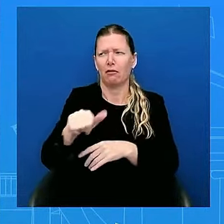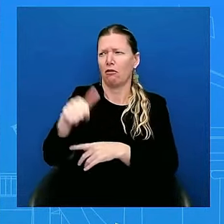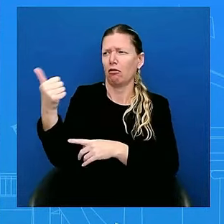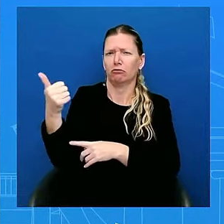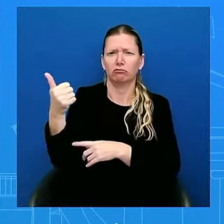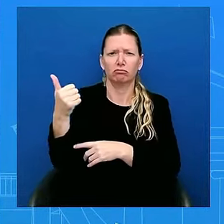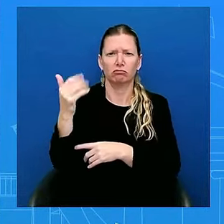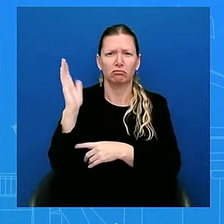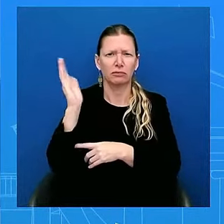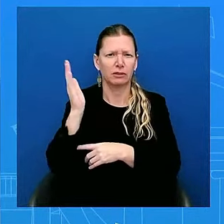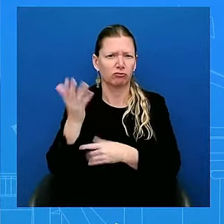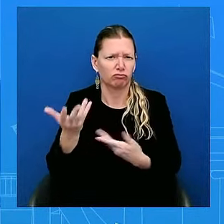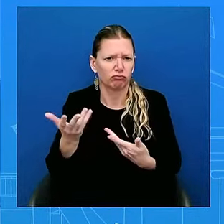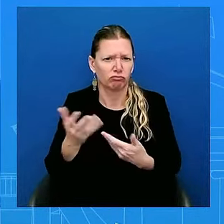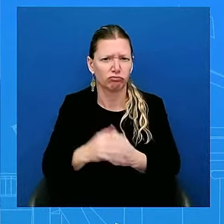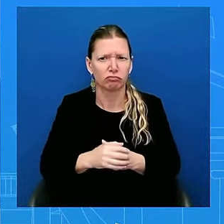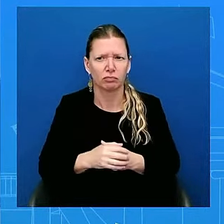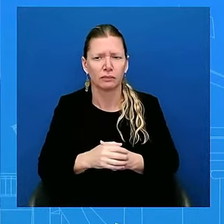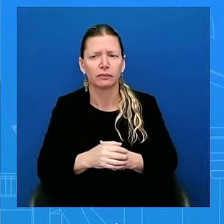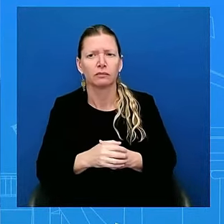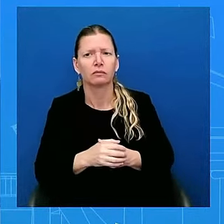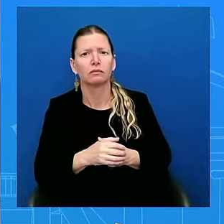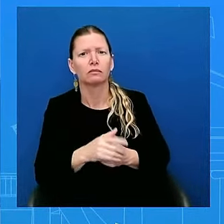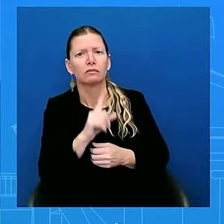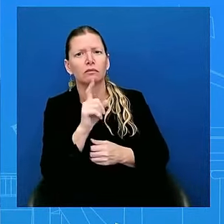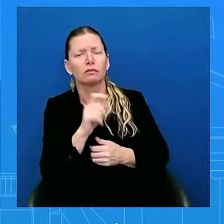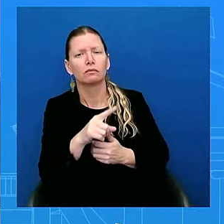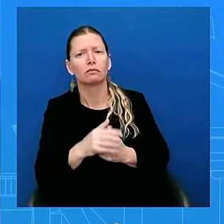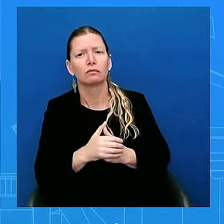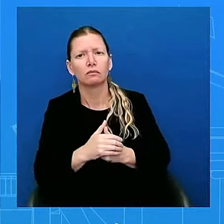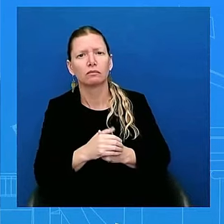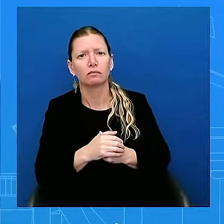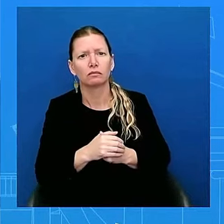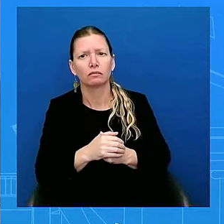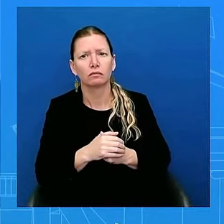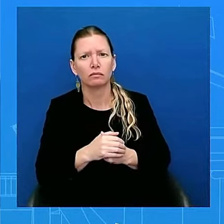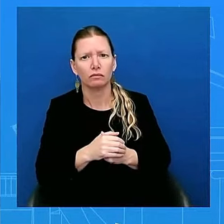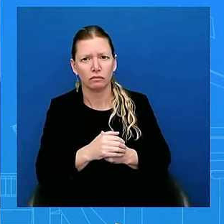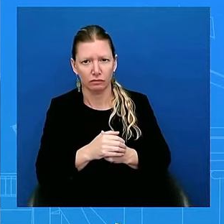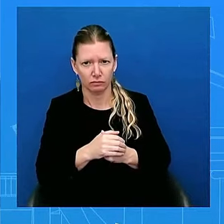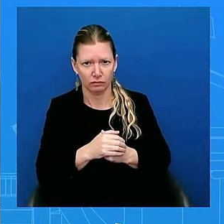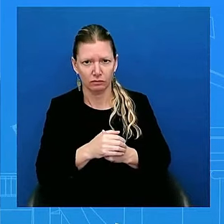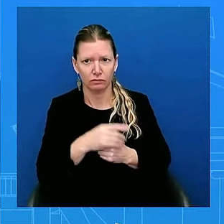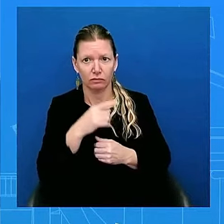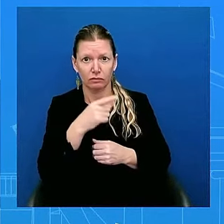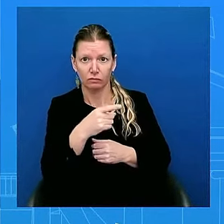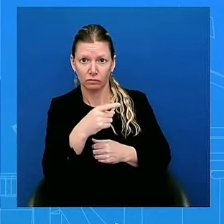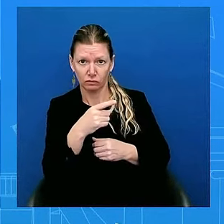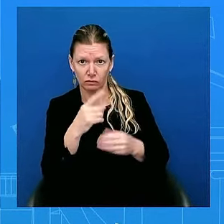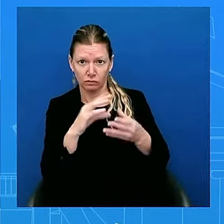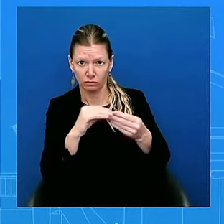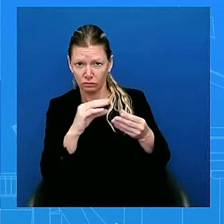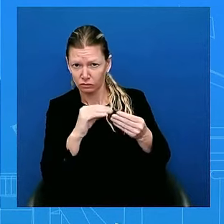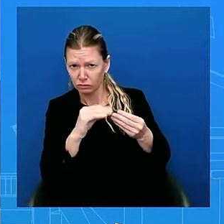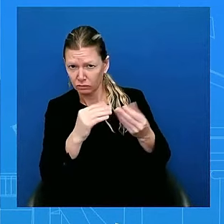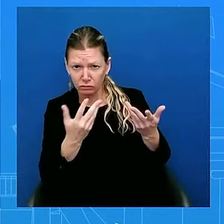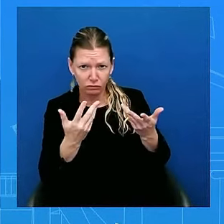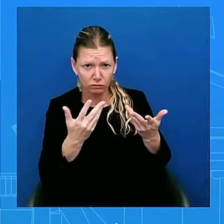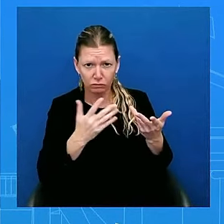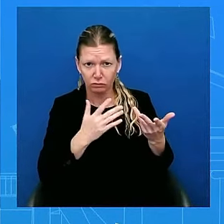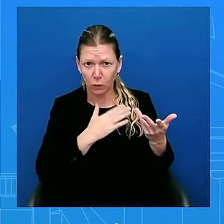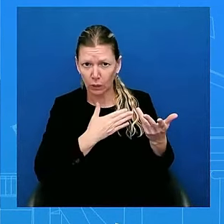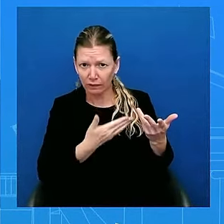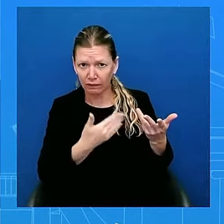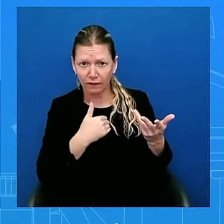And can you say whether or not you'd be willing to have the President's doctor come to the podium, particularly given that